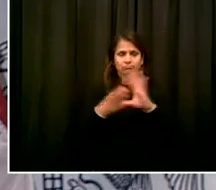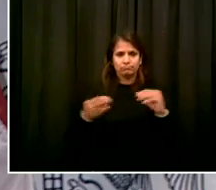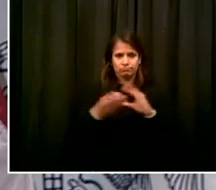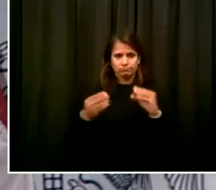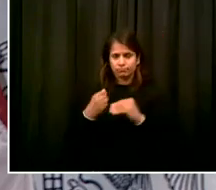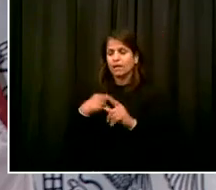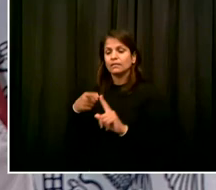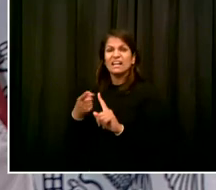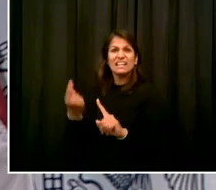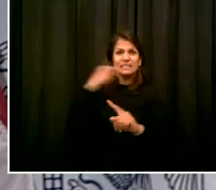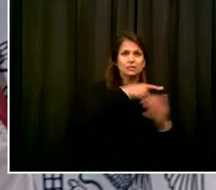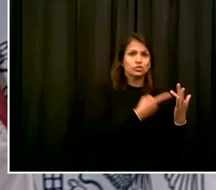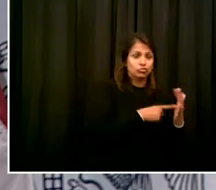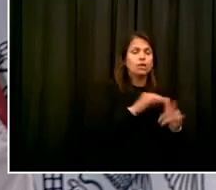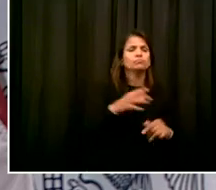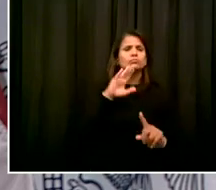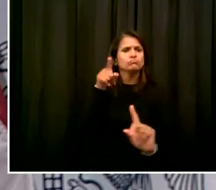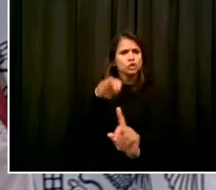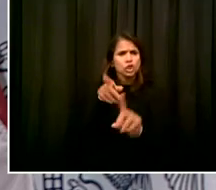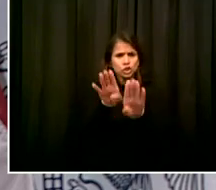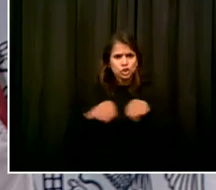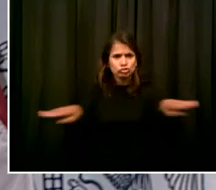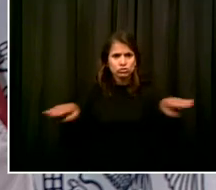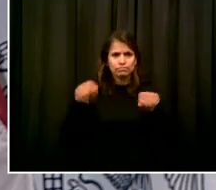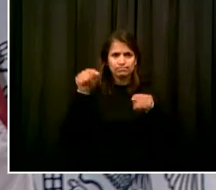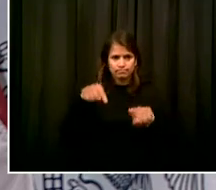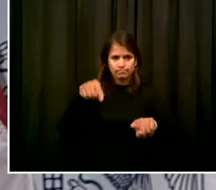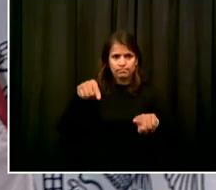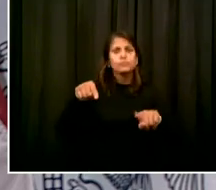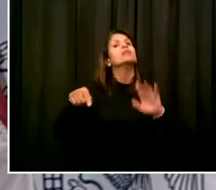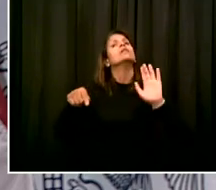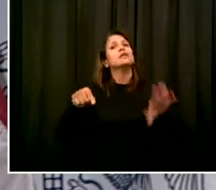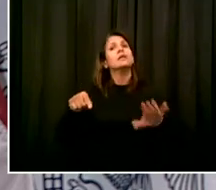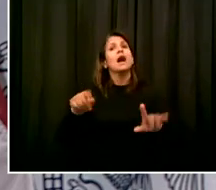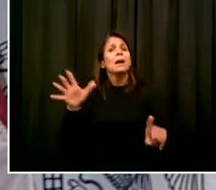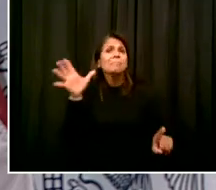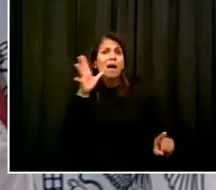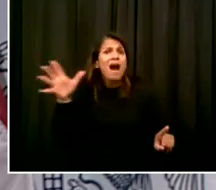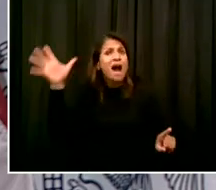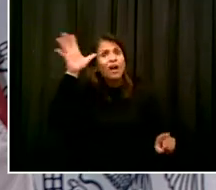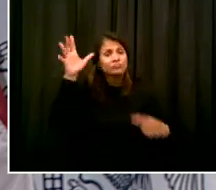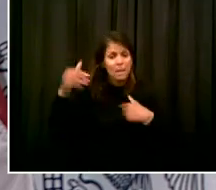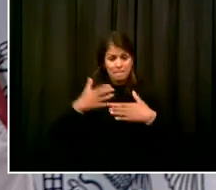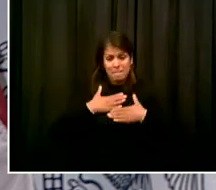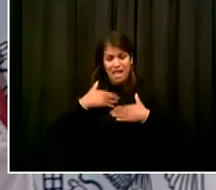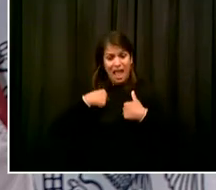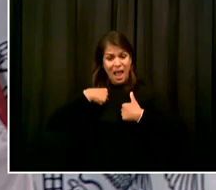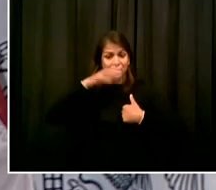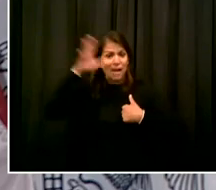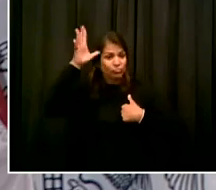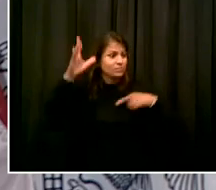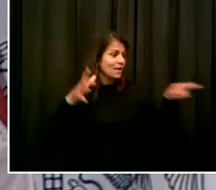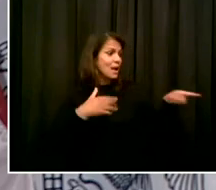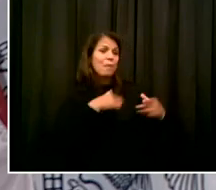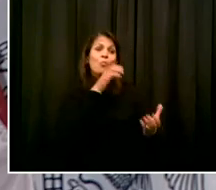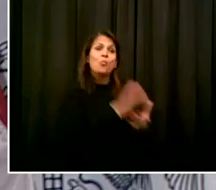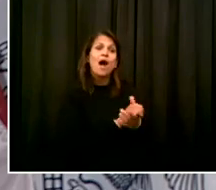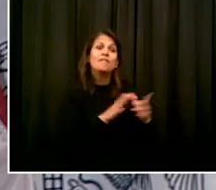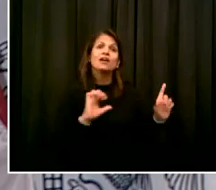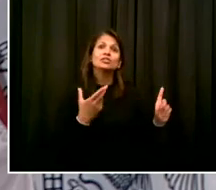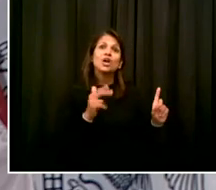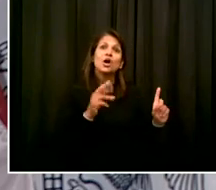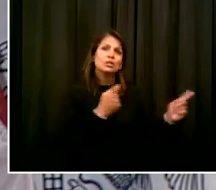you this, and Shirlane and I went through so many times when you could feel the emotions of your child. And,